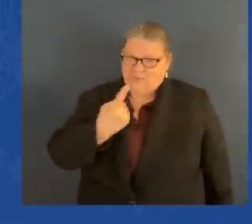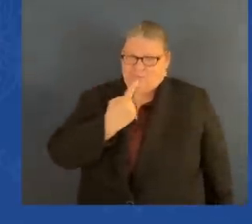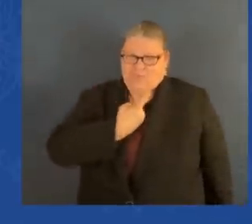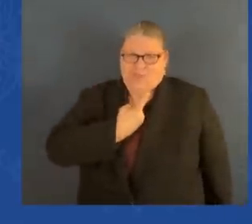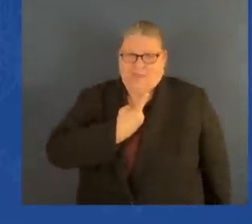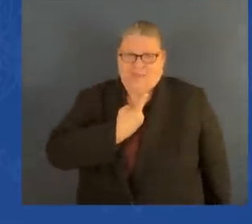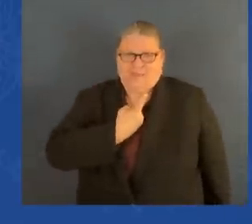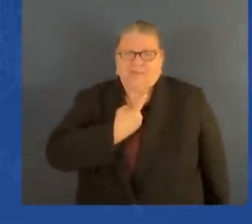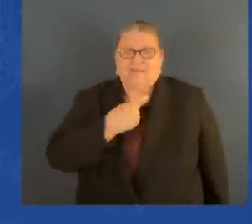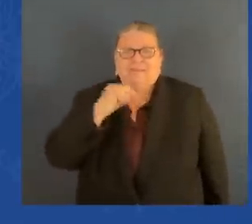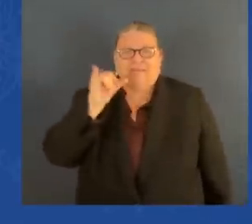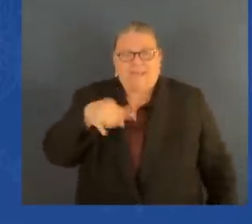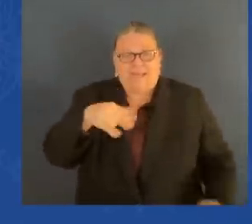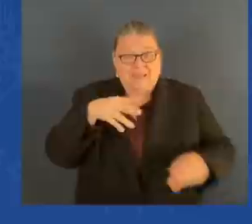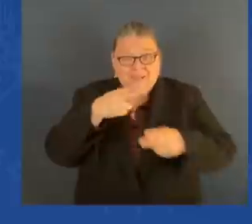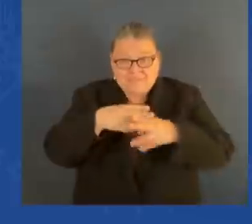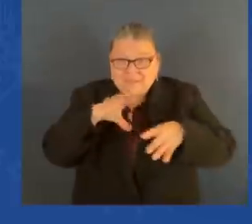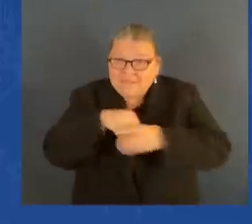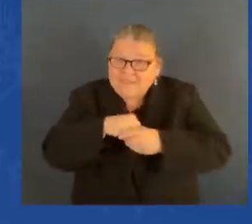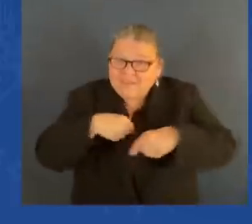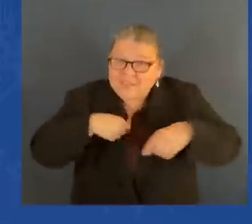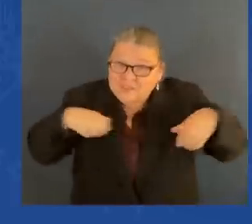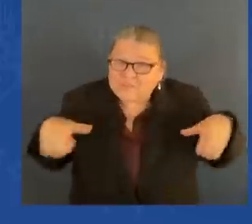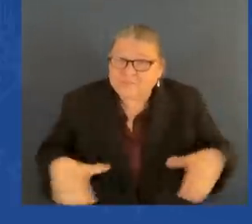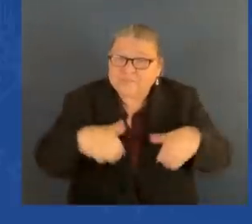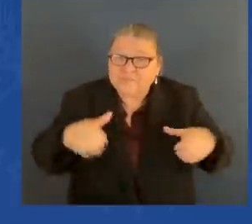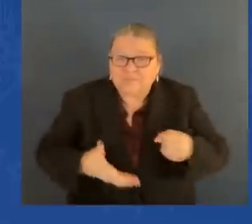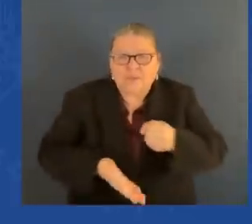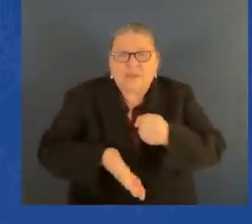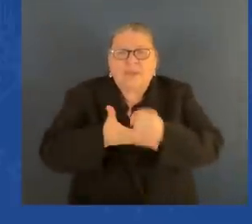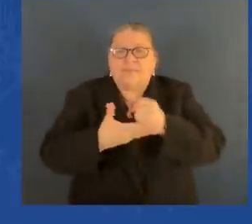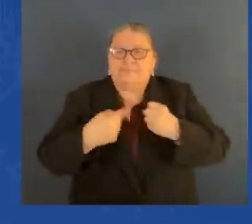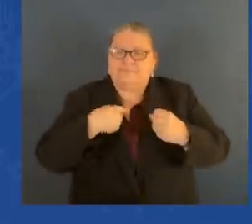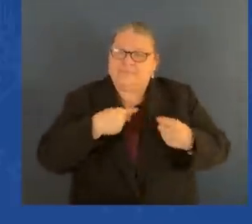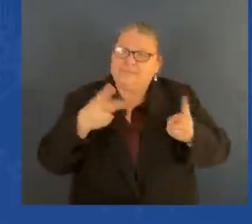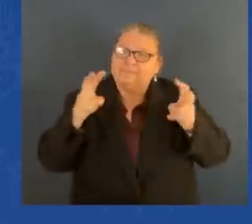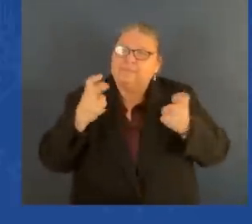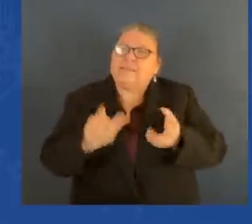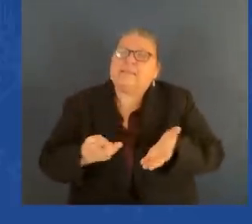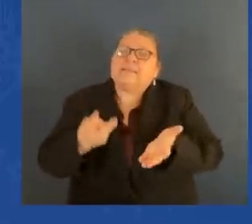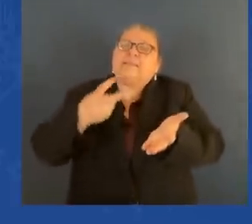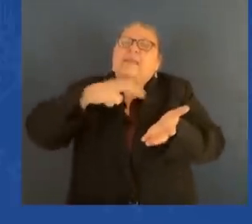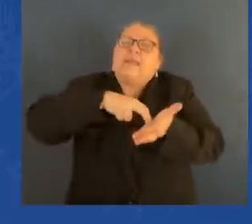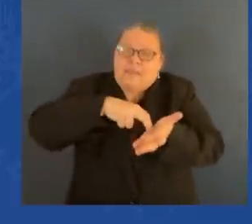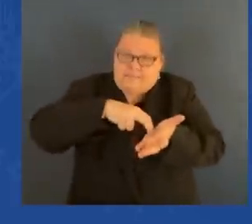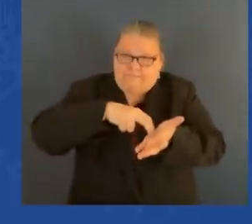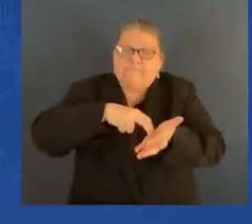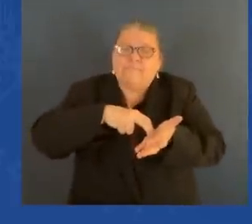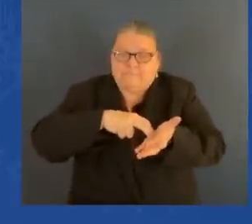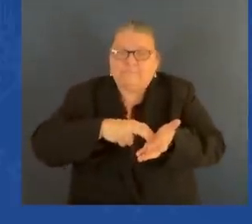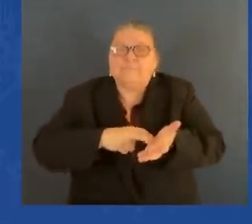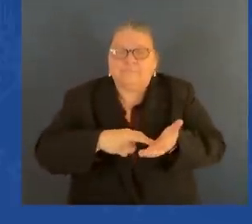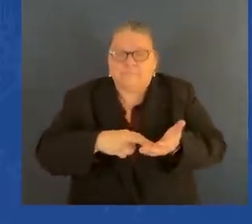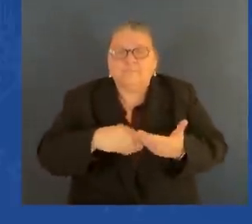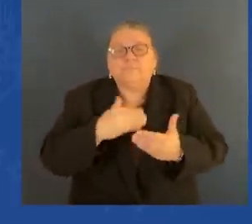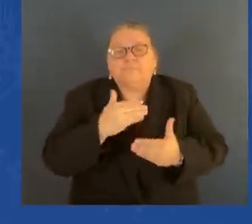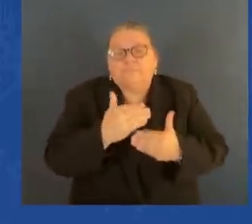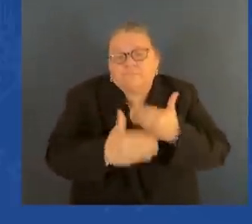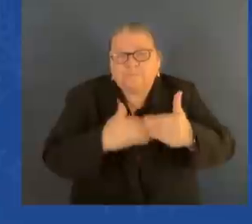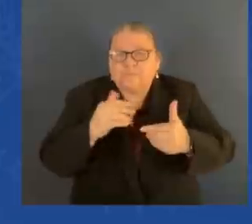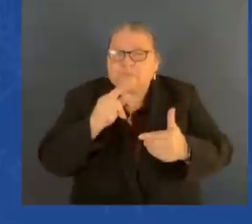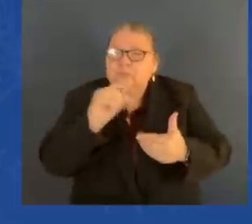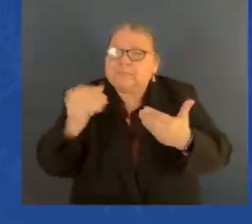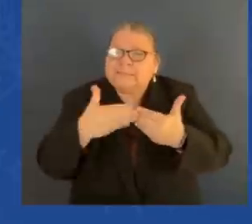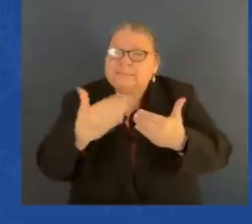They helped me get up when it was easy to give up. My life changed again five years later. No